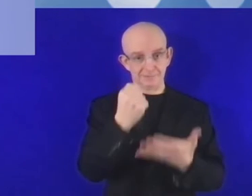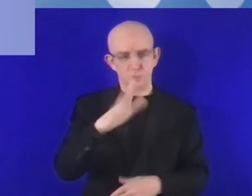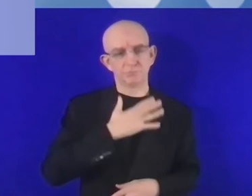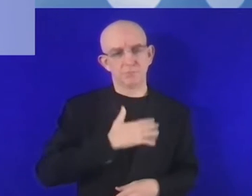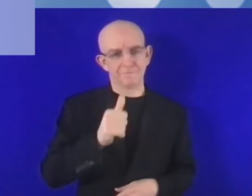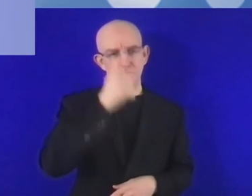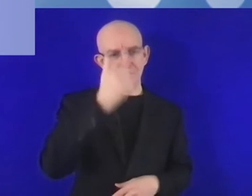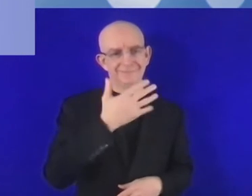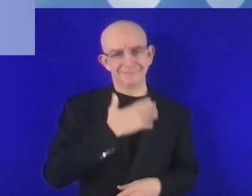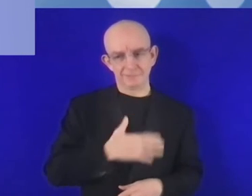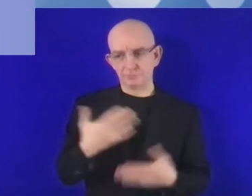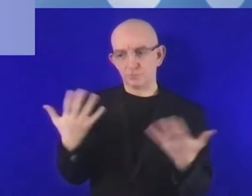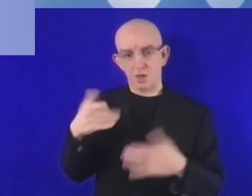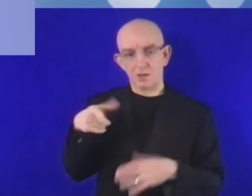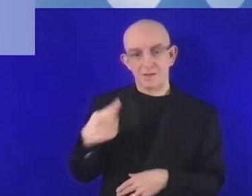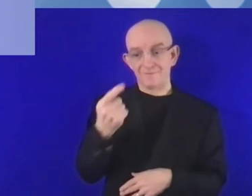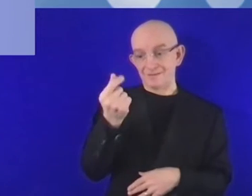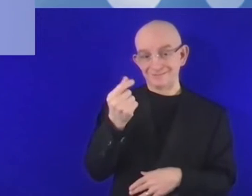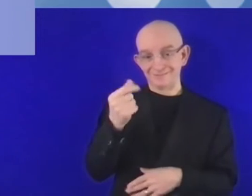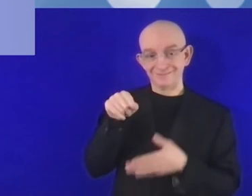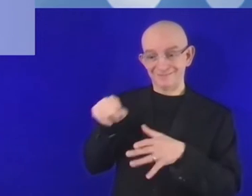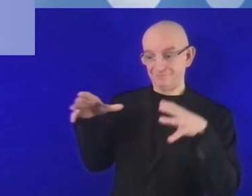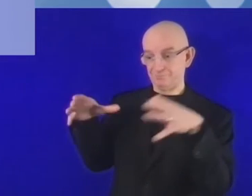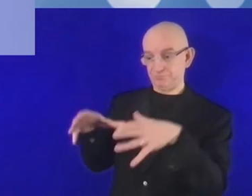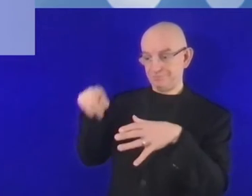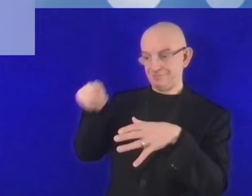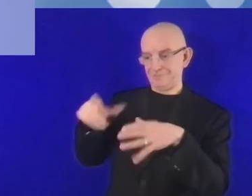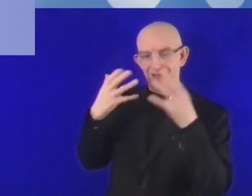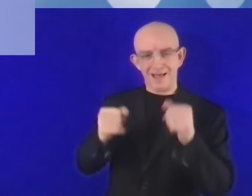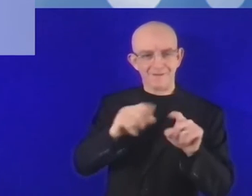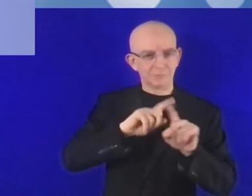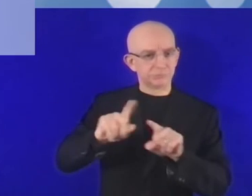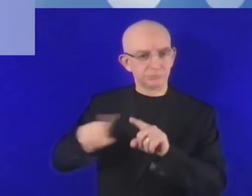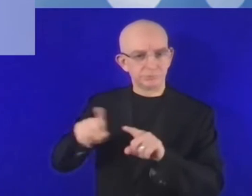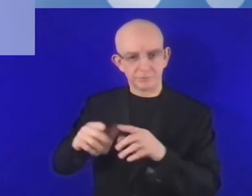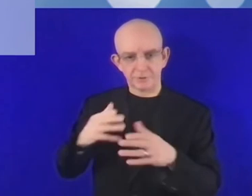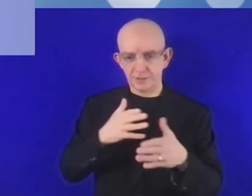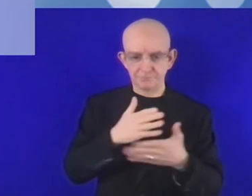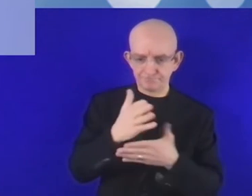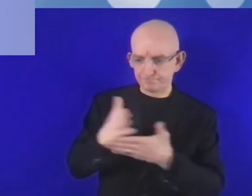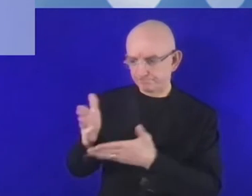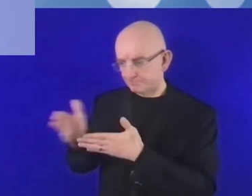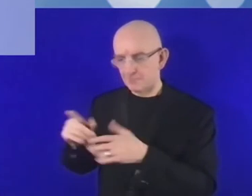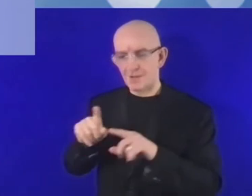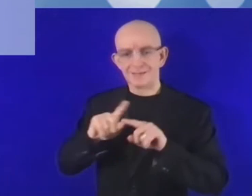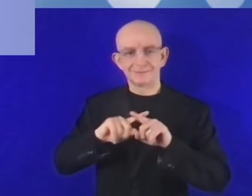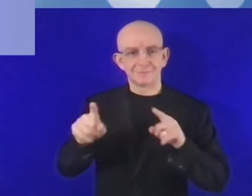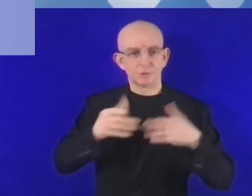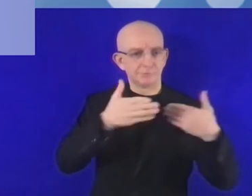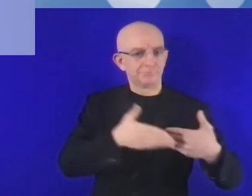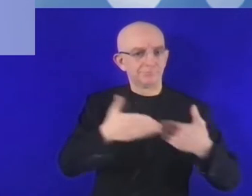different stages of development of the enterprise is needed. At early stage different types of